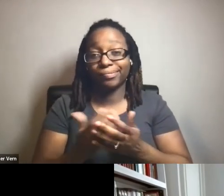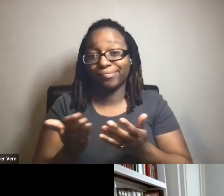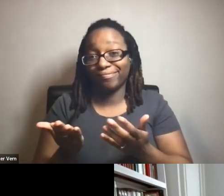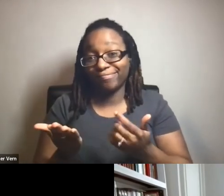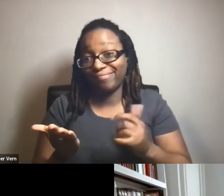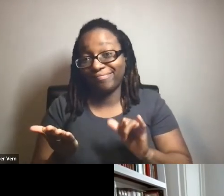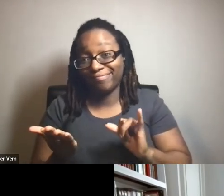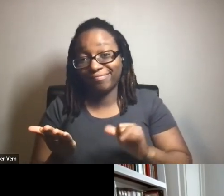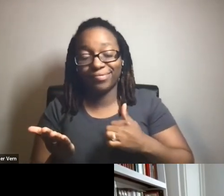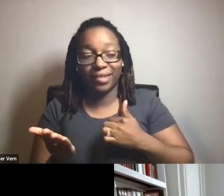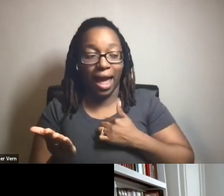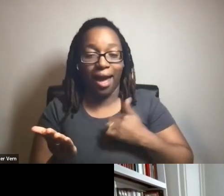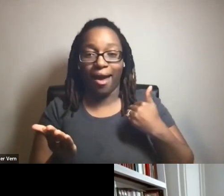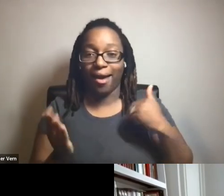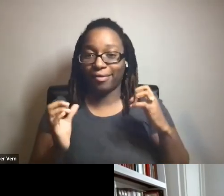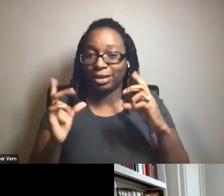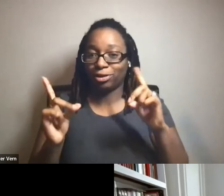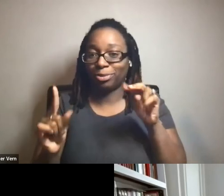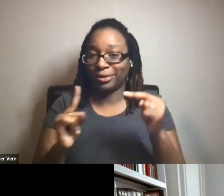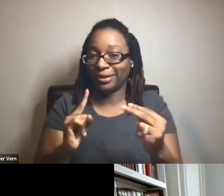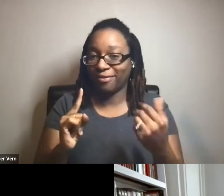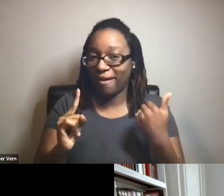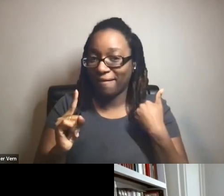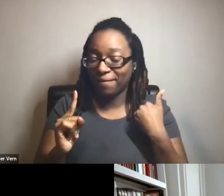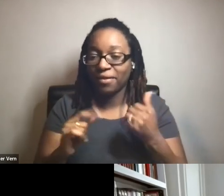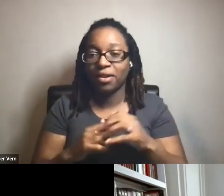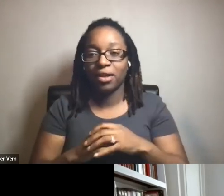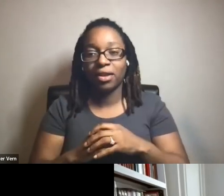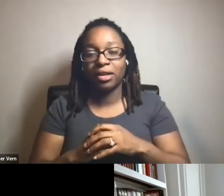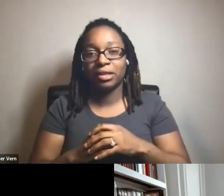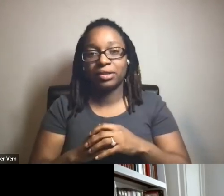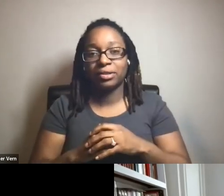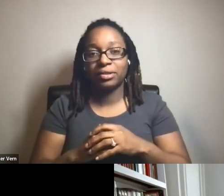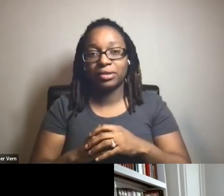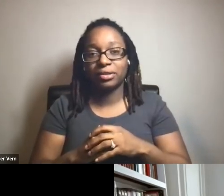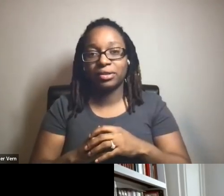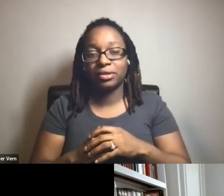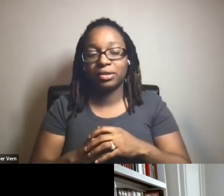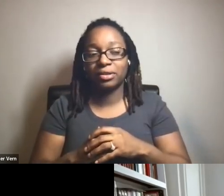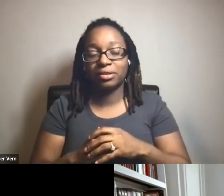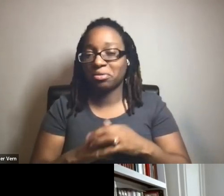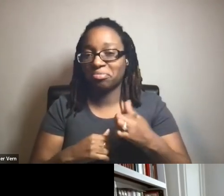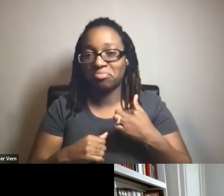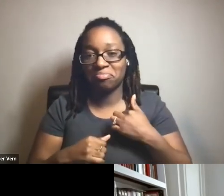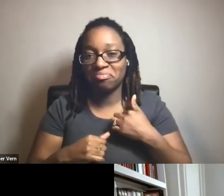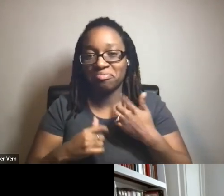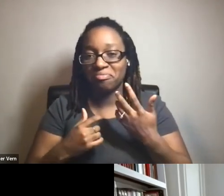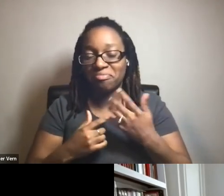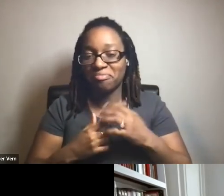coming at this from educational perspective. Sarah and Sarah have more, um, certainly they have more, um,